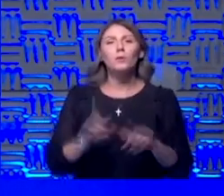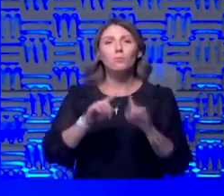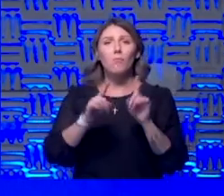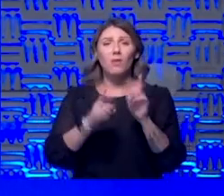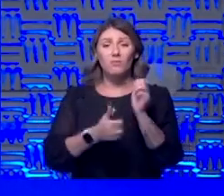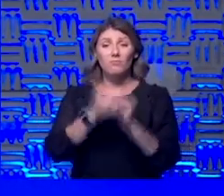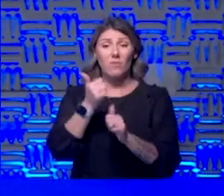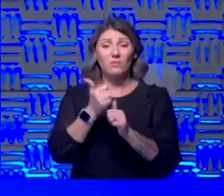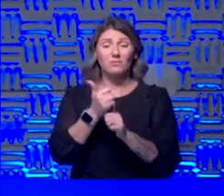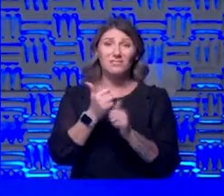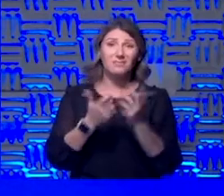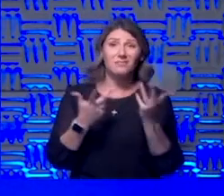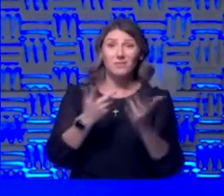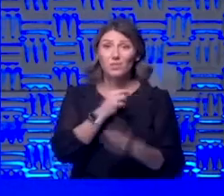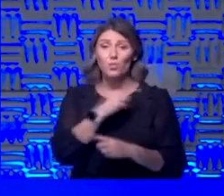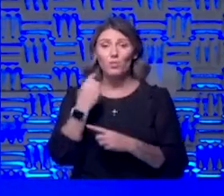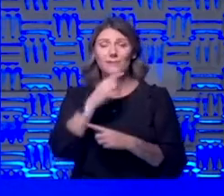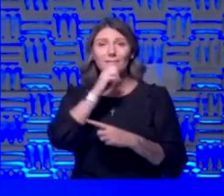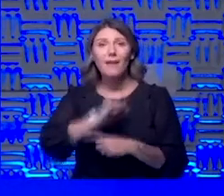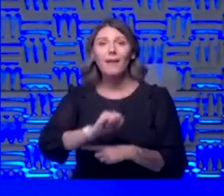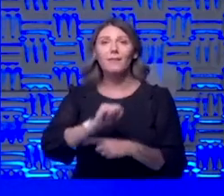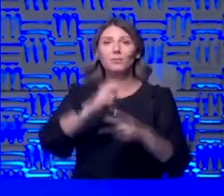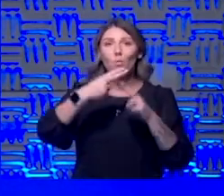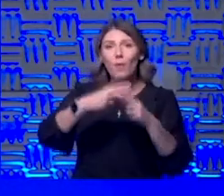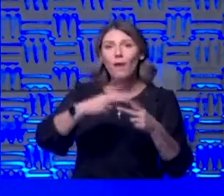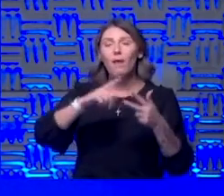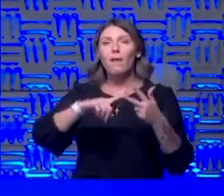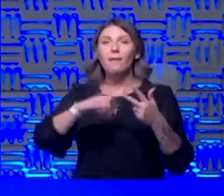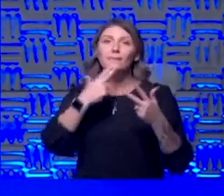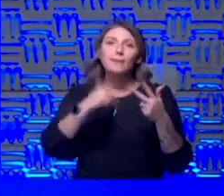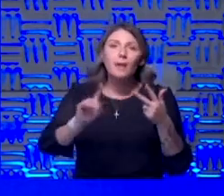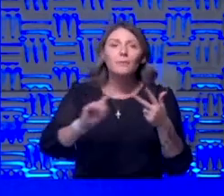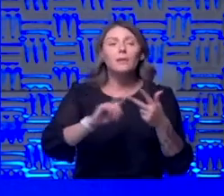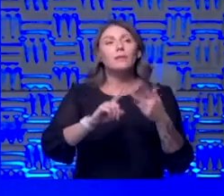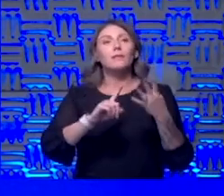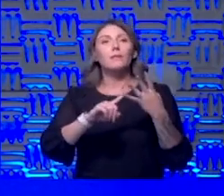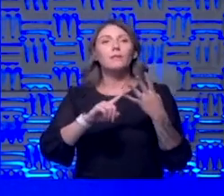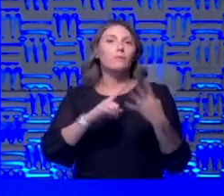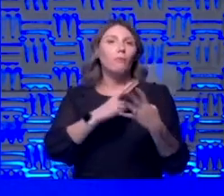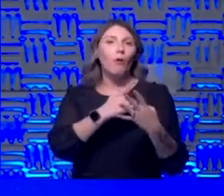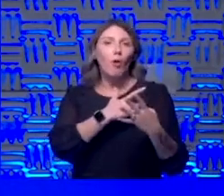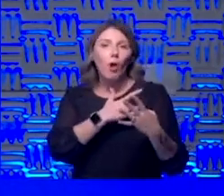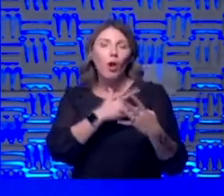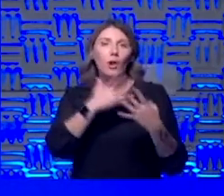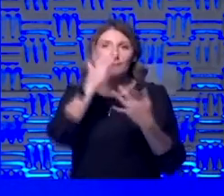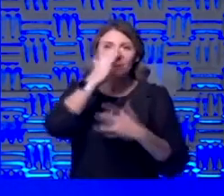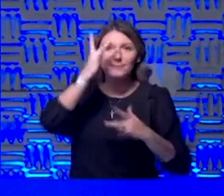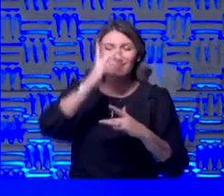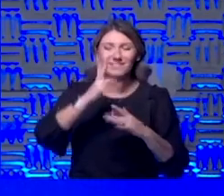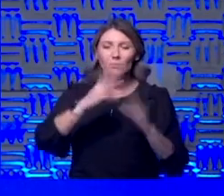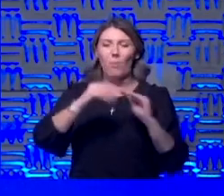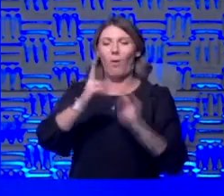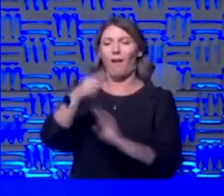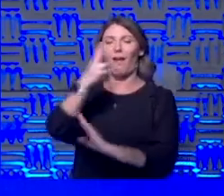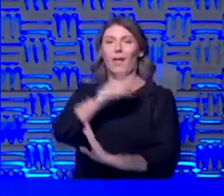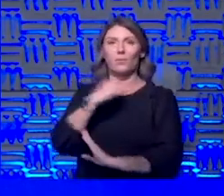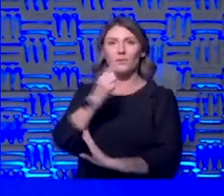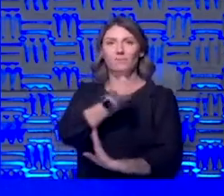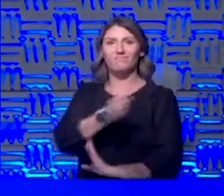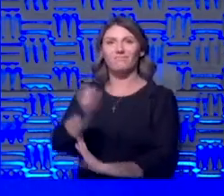those main risk factors of age weight diabetes heart disease that really puts you at the higher risk for having to go to